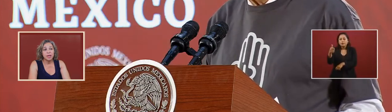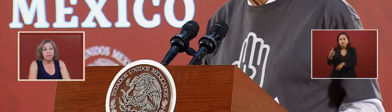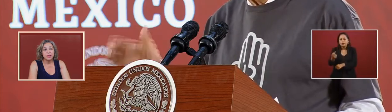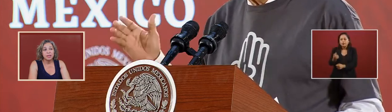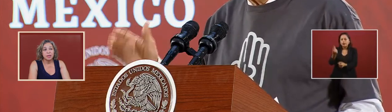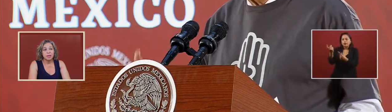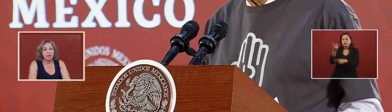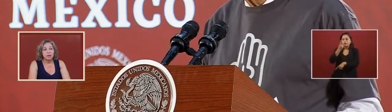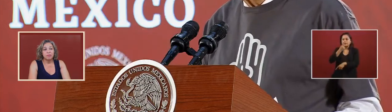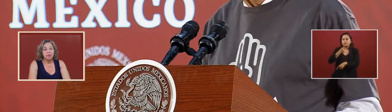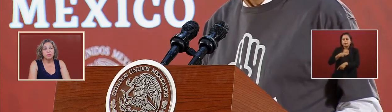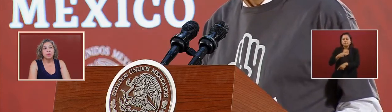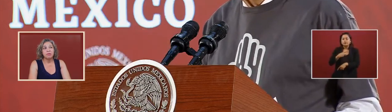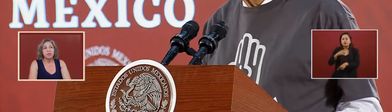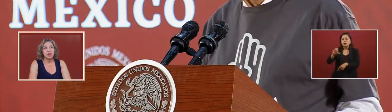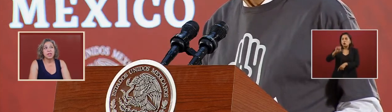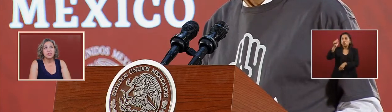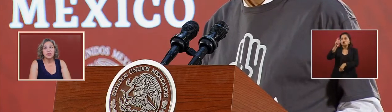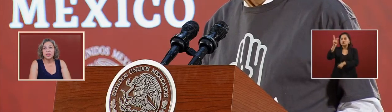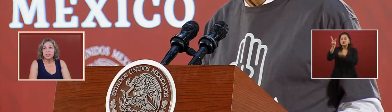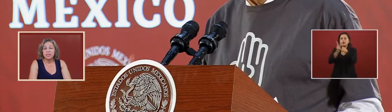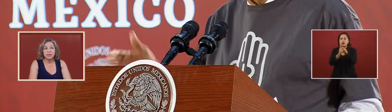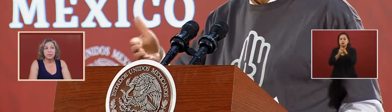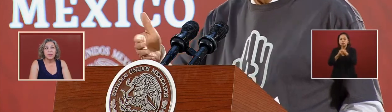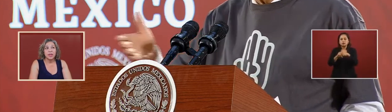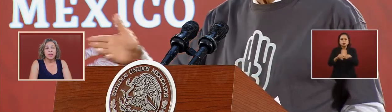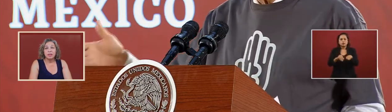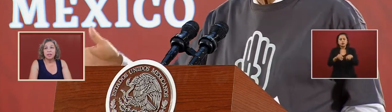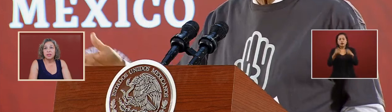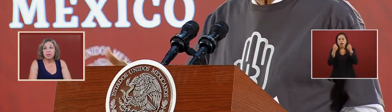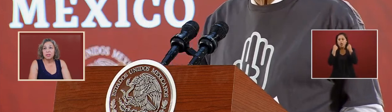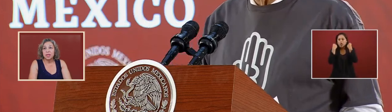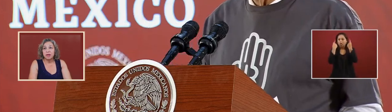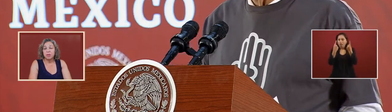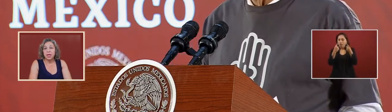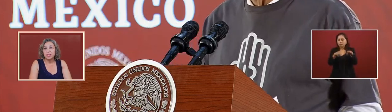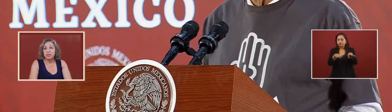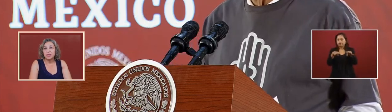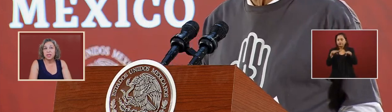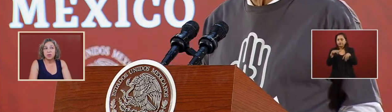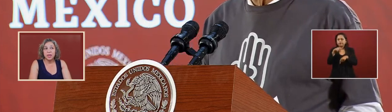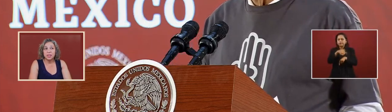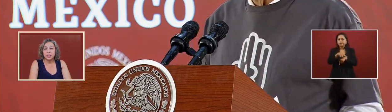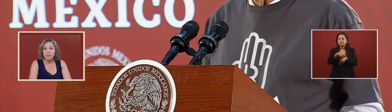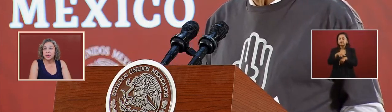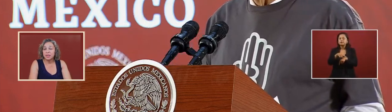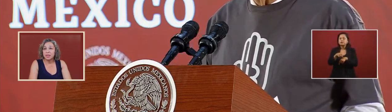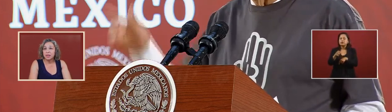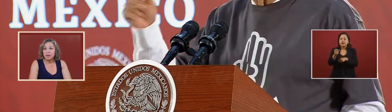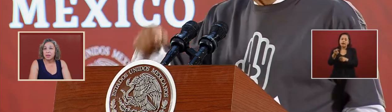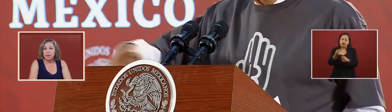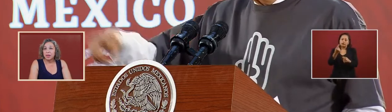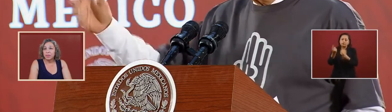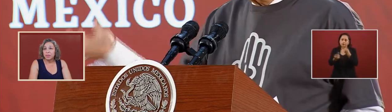surprised from the foreign countries that those that applied to this inquest